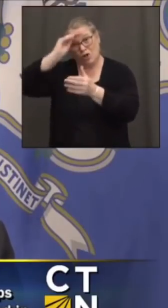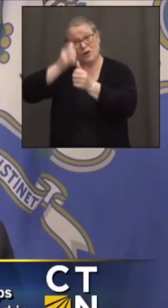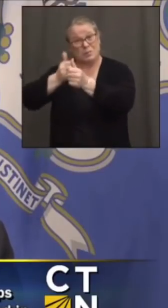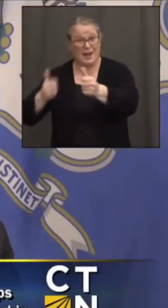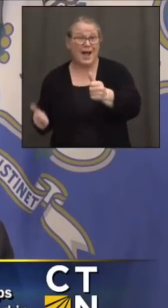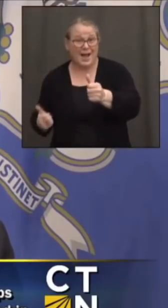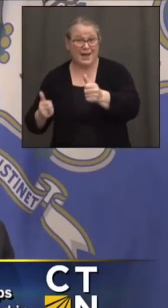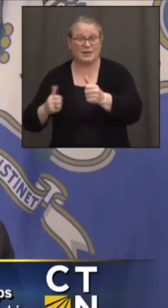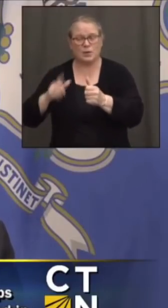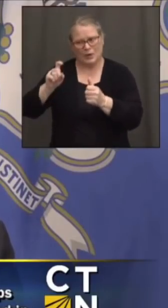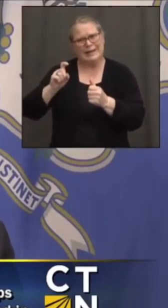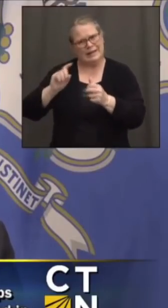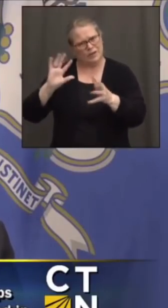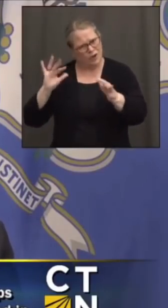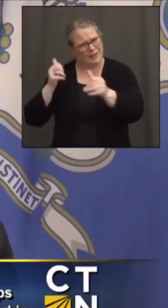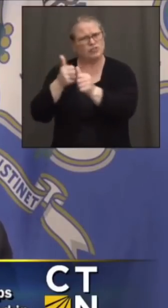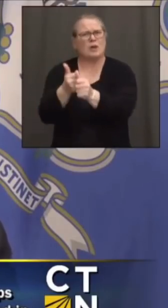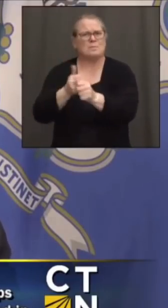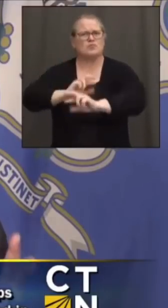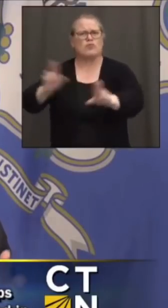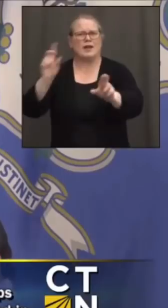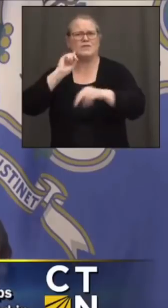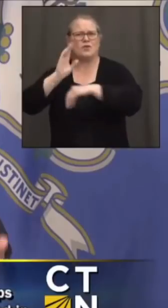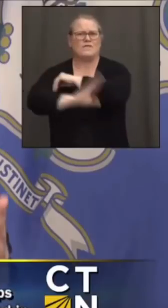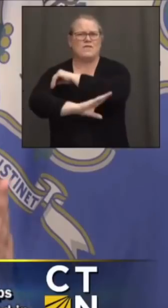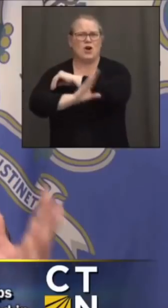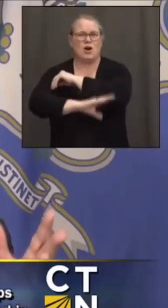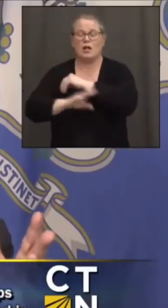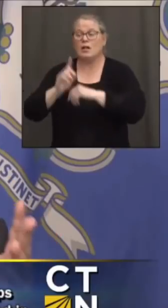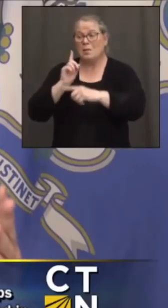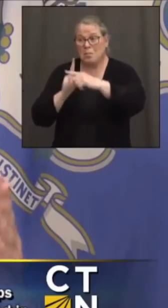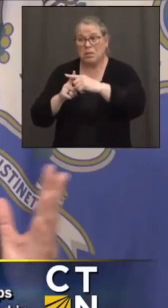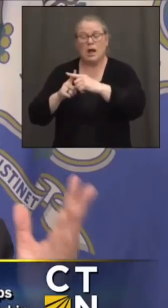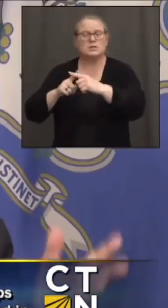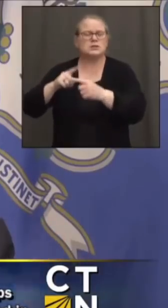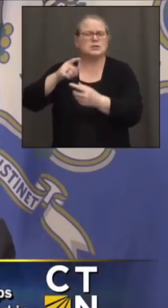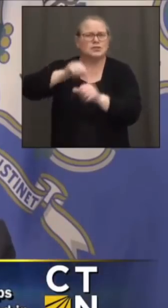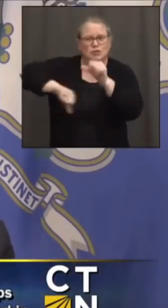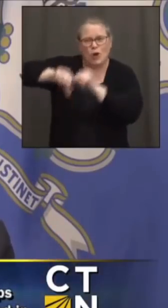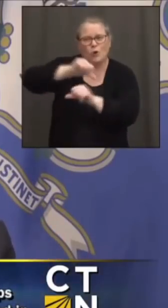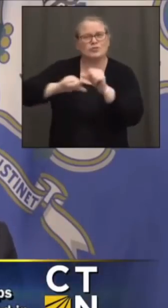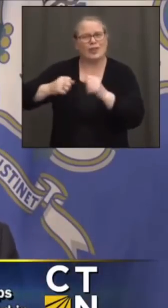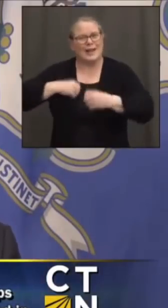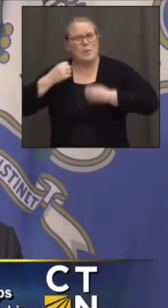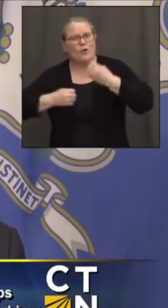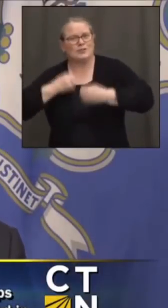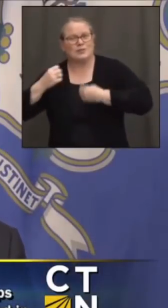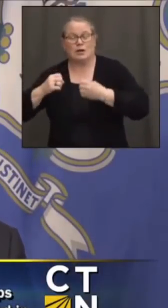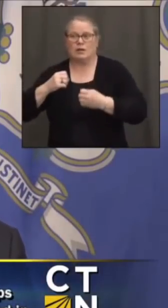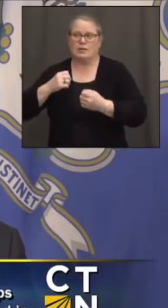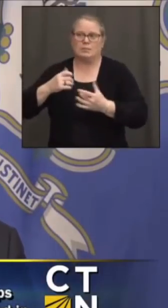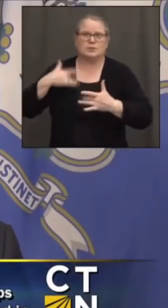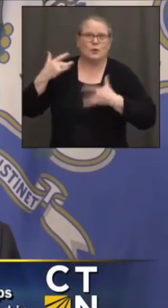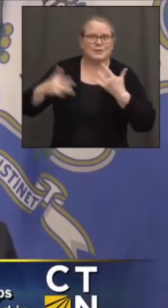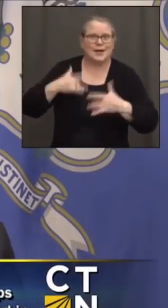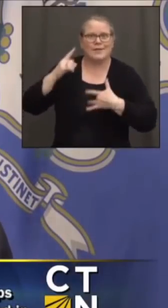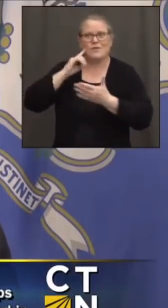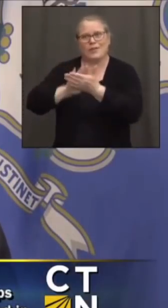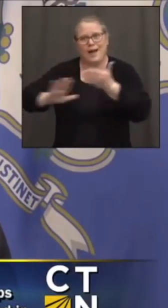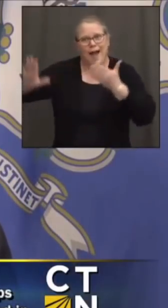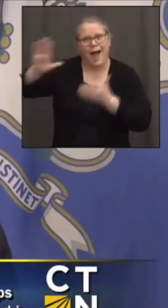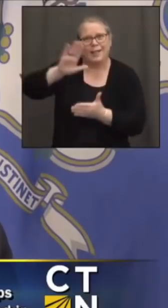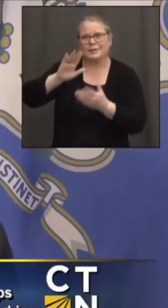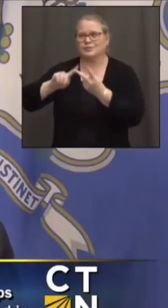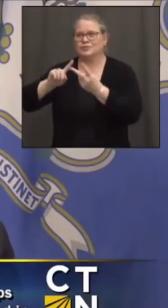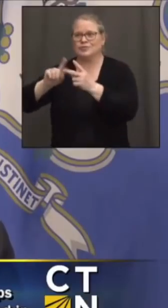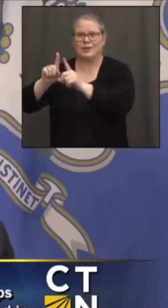are also just some real social and emotional needs. That's why I love the College Corps. I love the mentors. I love the fact that I love free access to the aquariums and